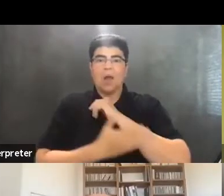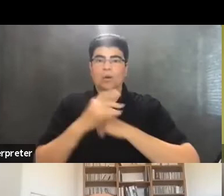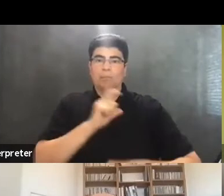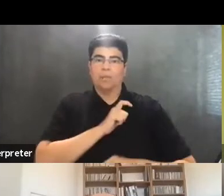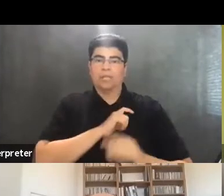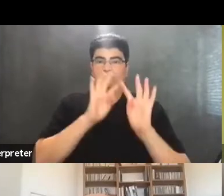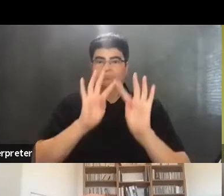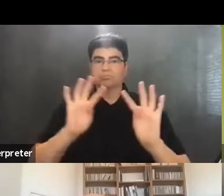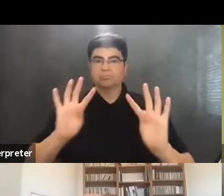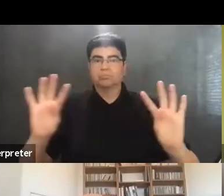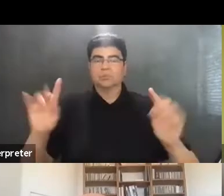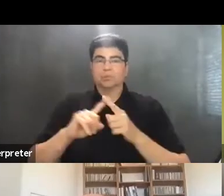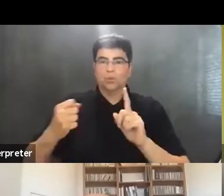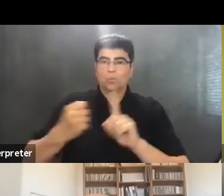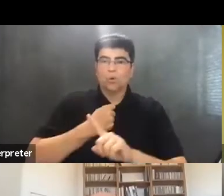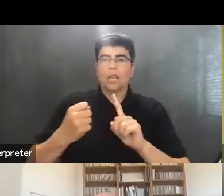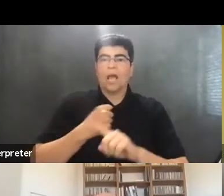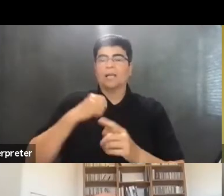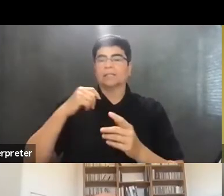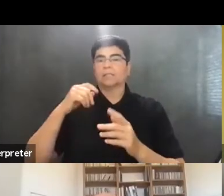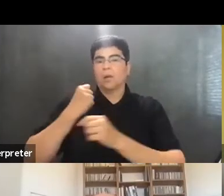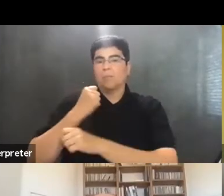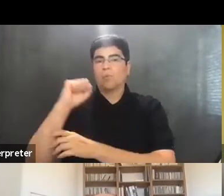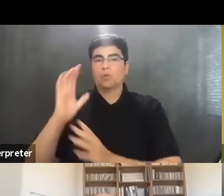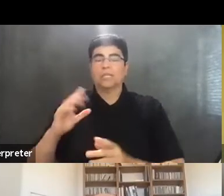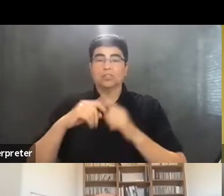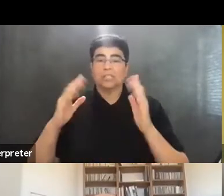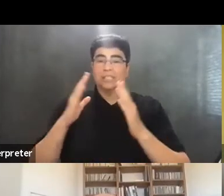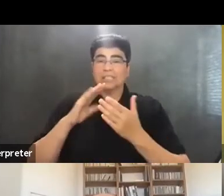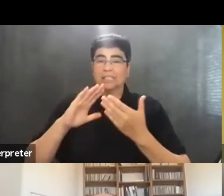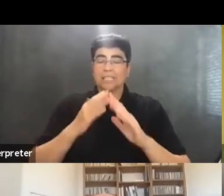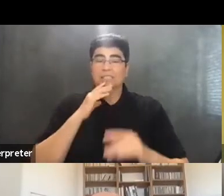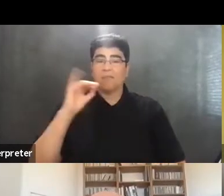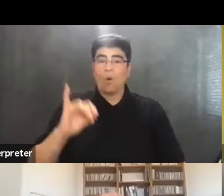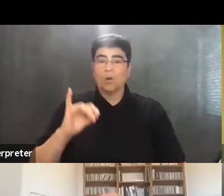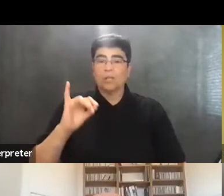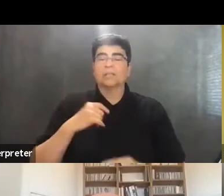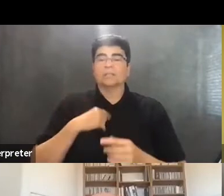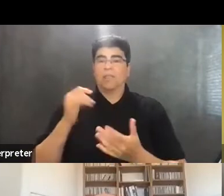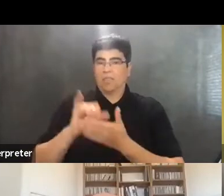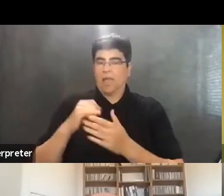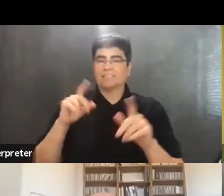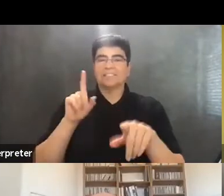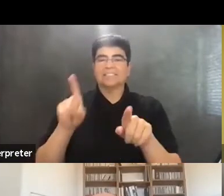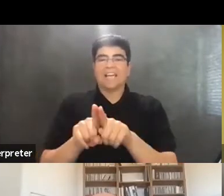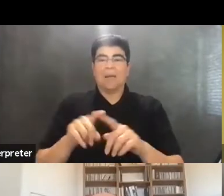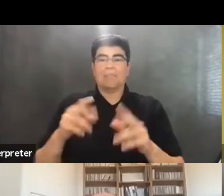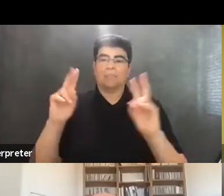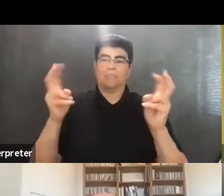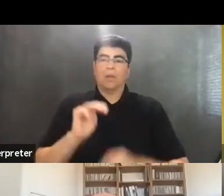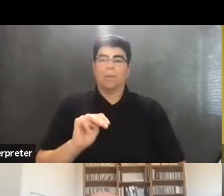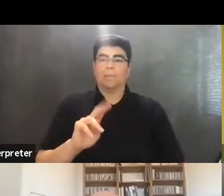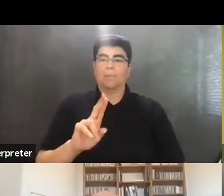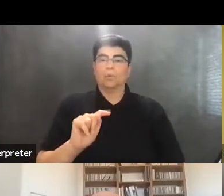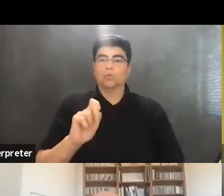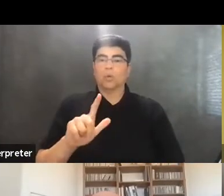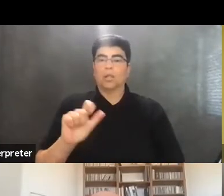to brutalize protesters in the streets of Oakland, reciprocating the police mutual aid, from which they